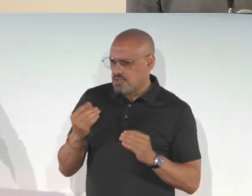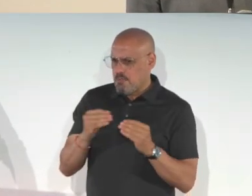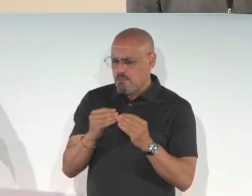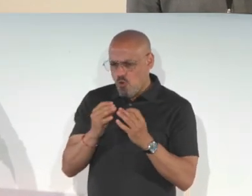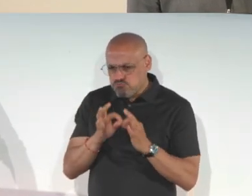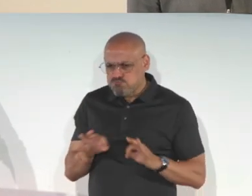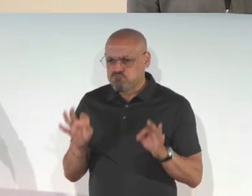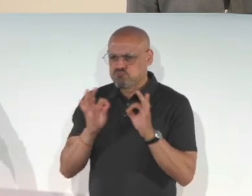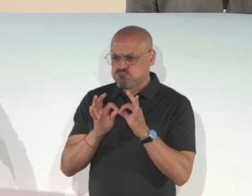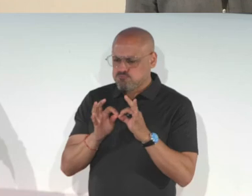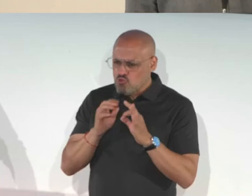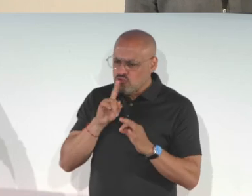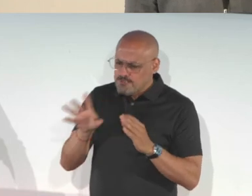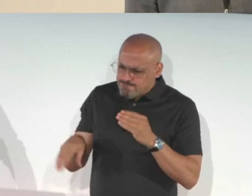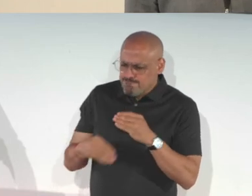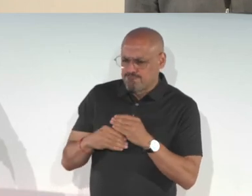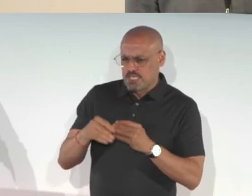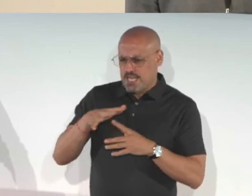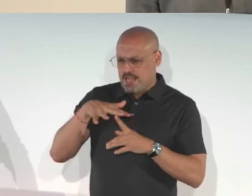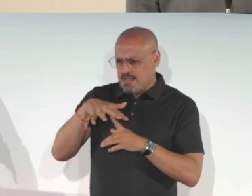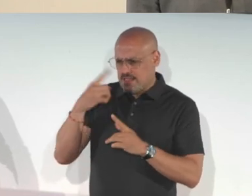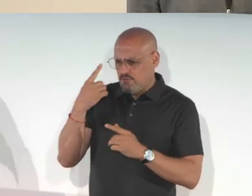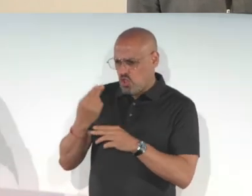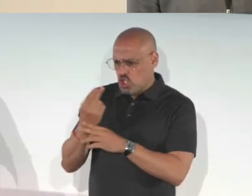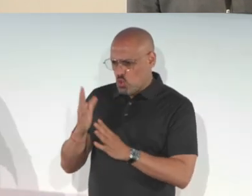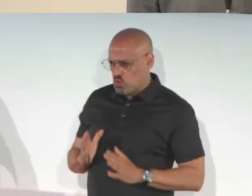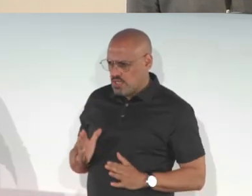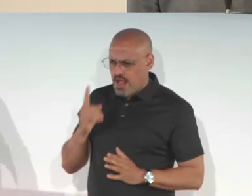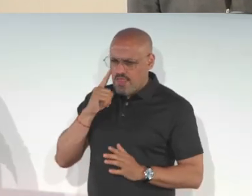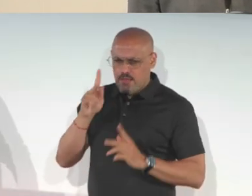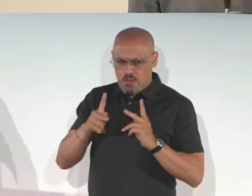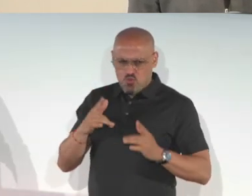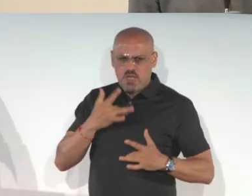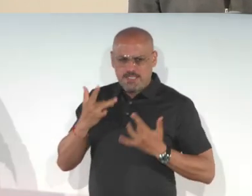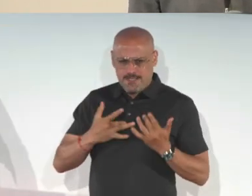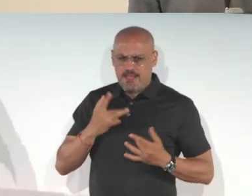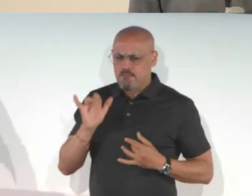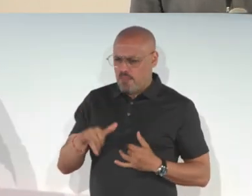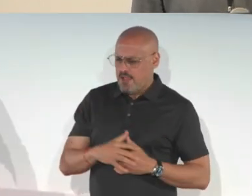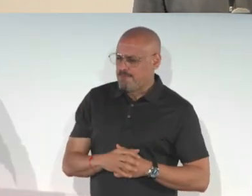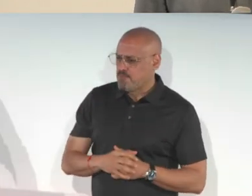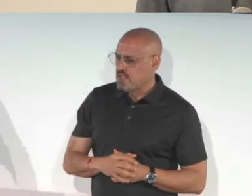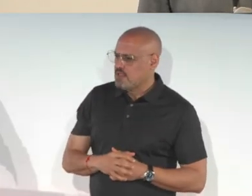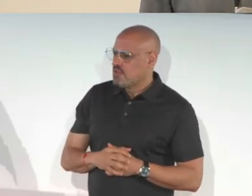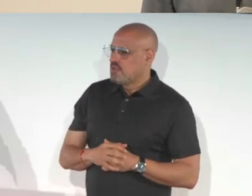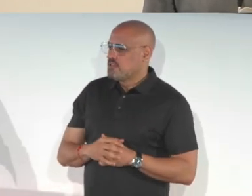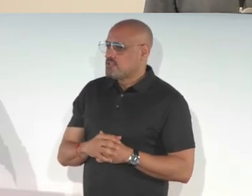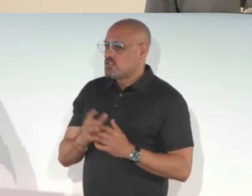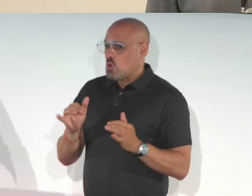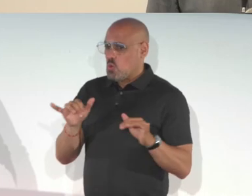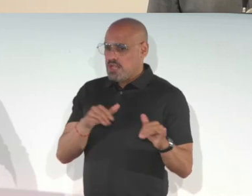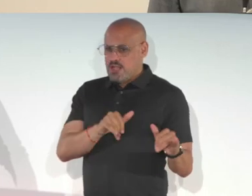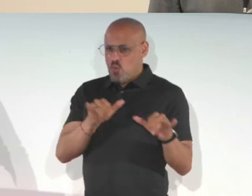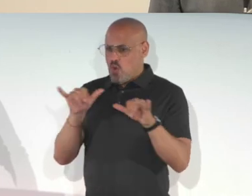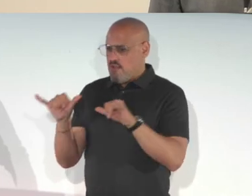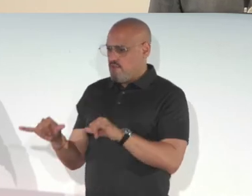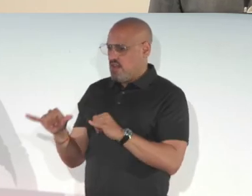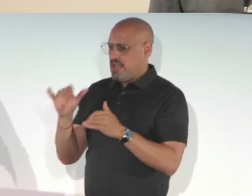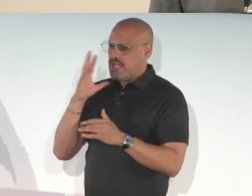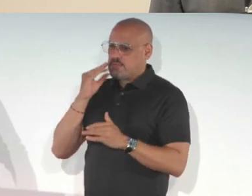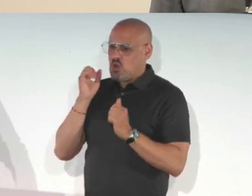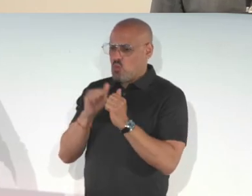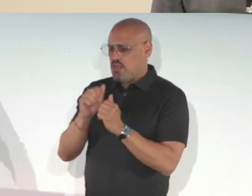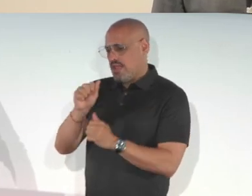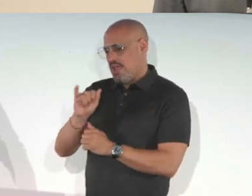just a basic kind of like an alt text description something that's a little bit more meaningful and really gives that context to the